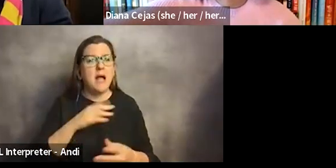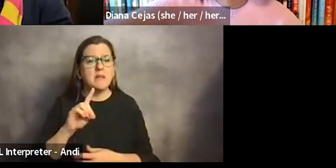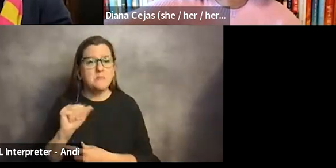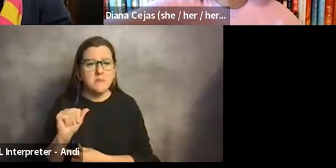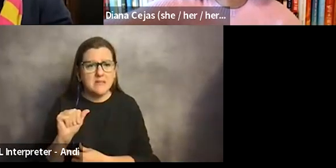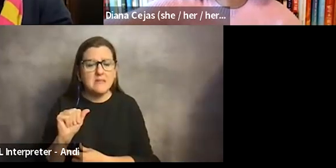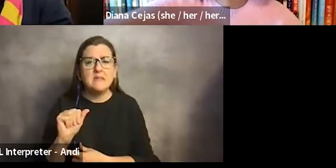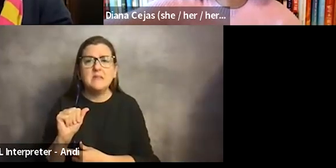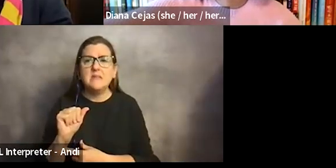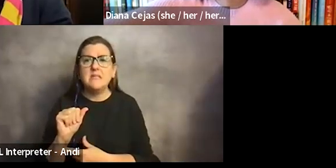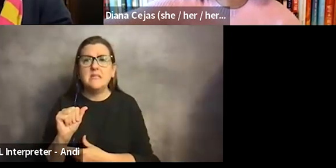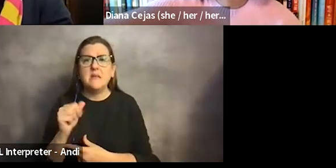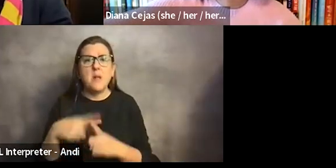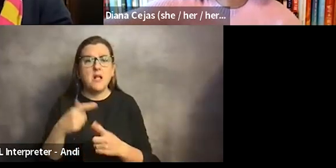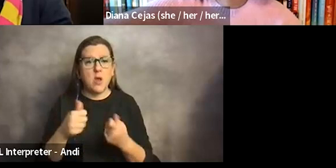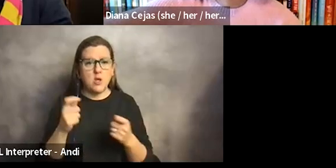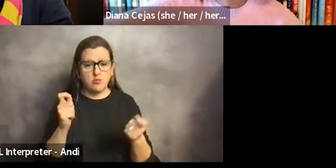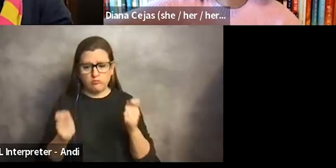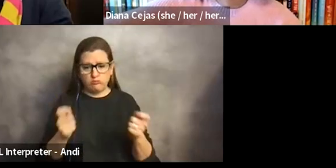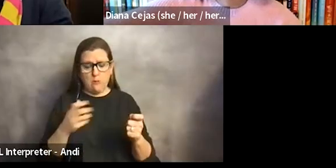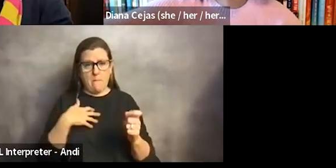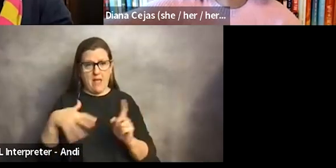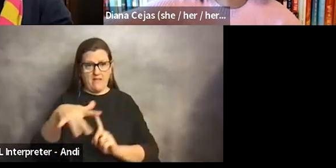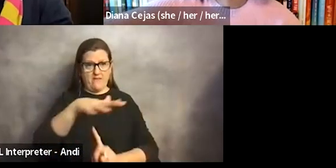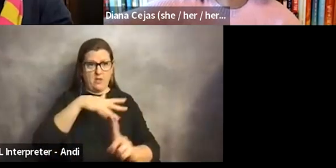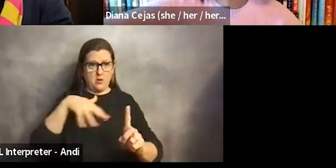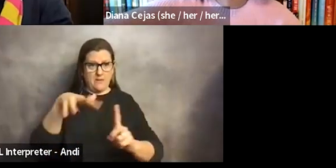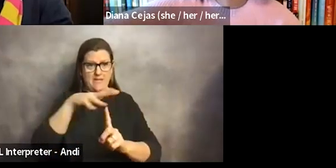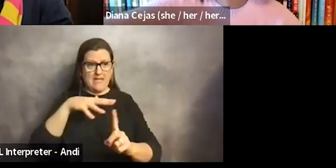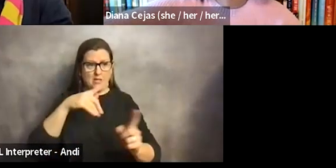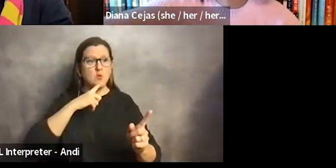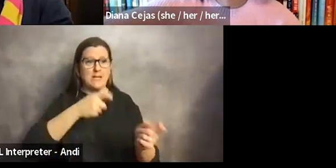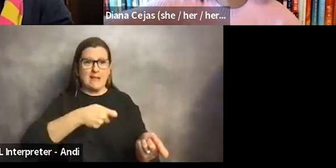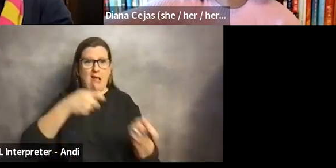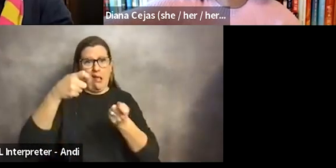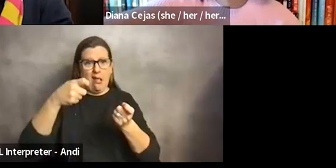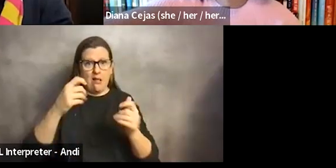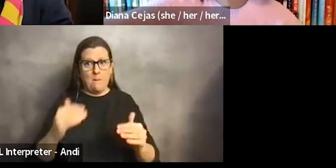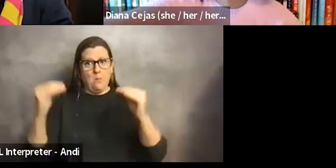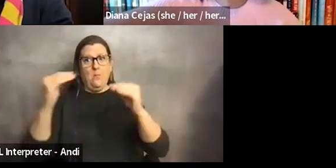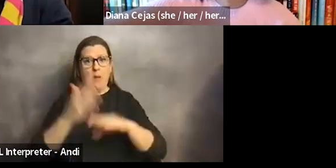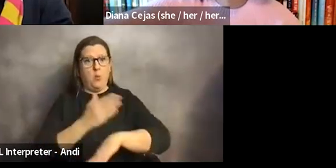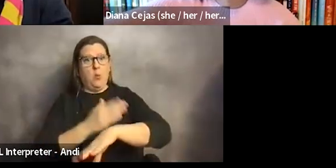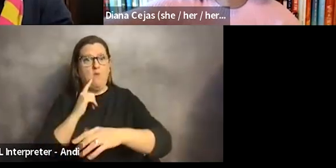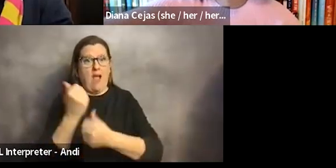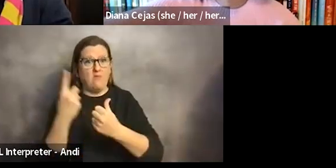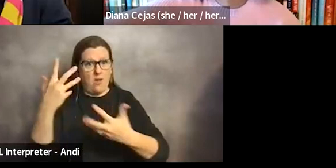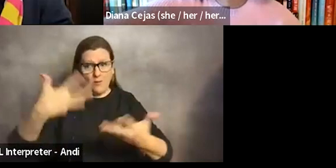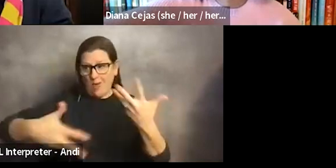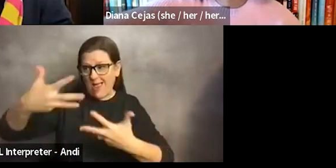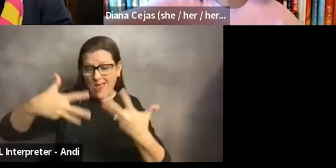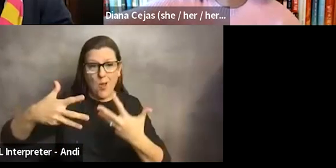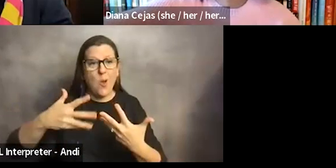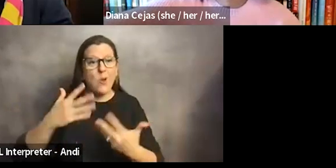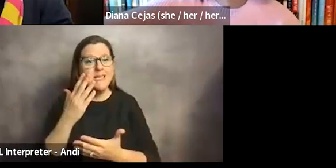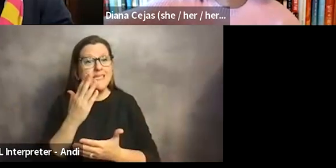trying to adapt my environment and bring up the environment for everyone around me. Uh, you know, some of the things that I think make me a